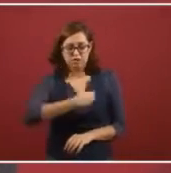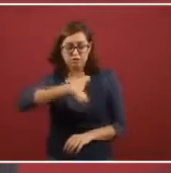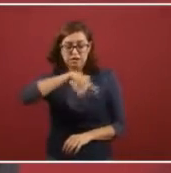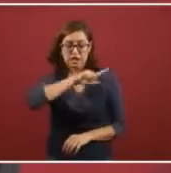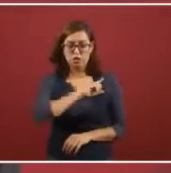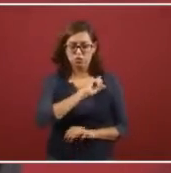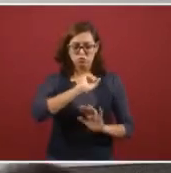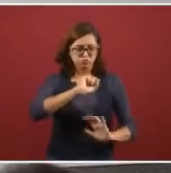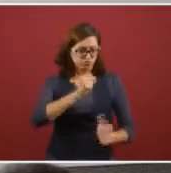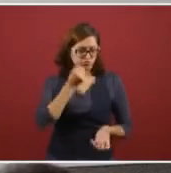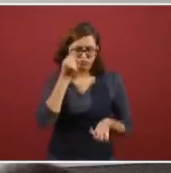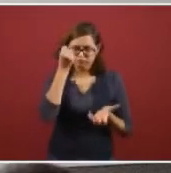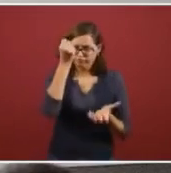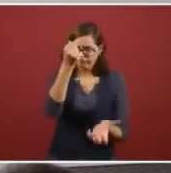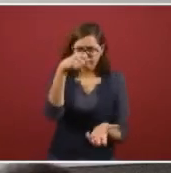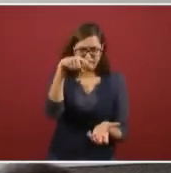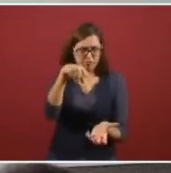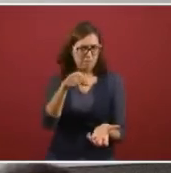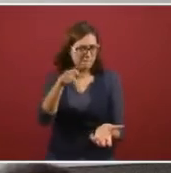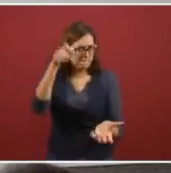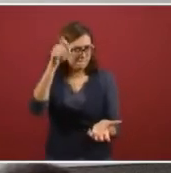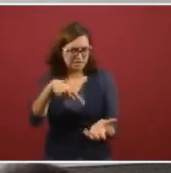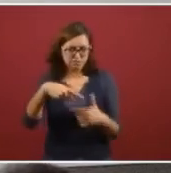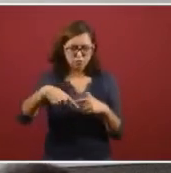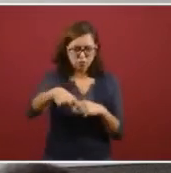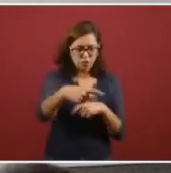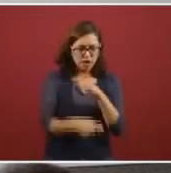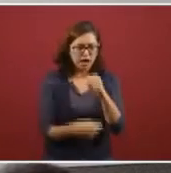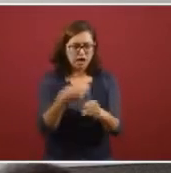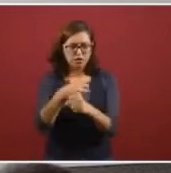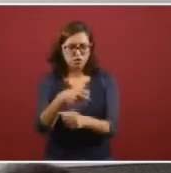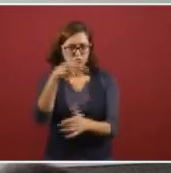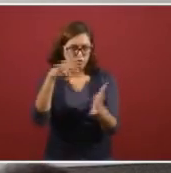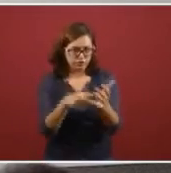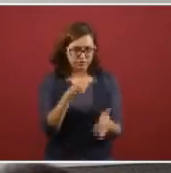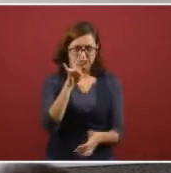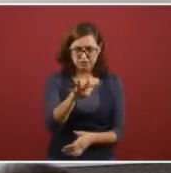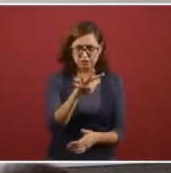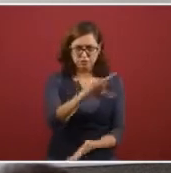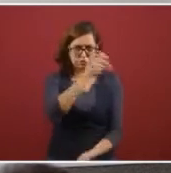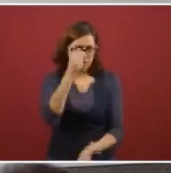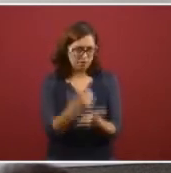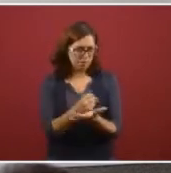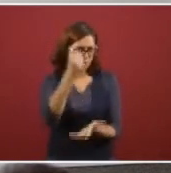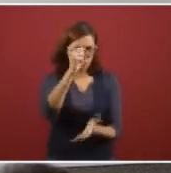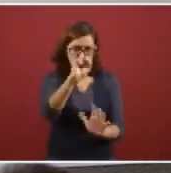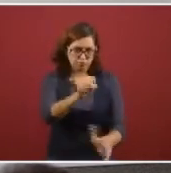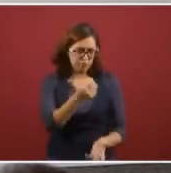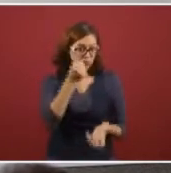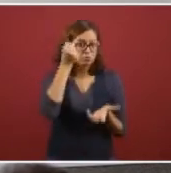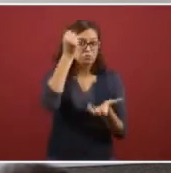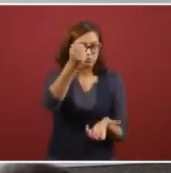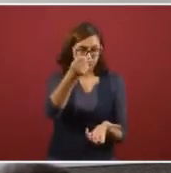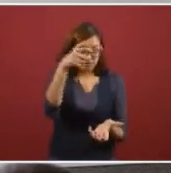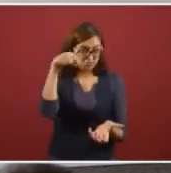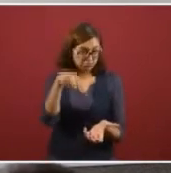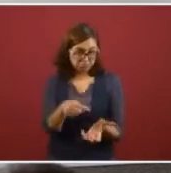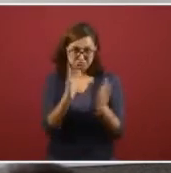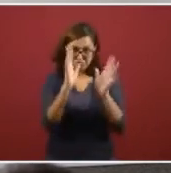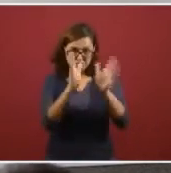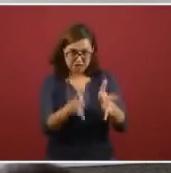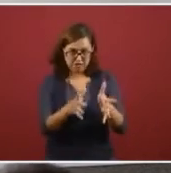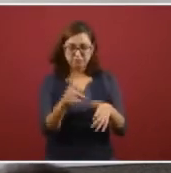has already been authorized for this year. or what was approved in the federal budget.